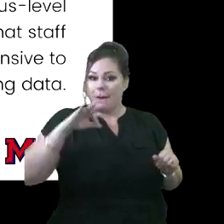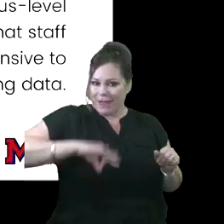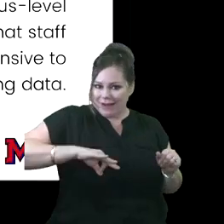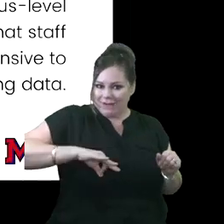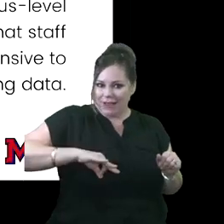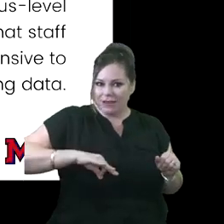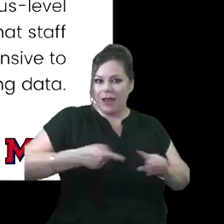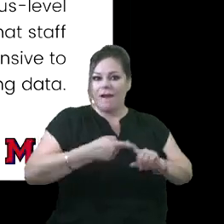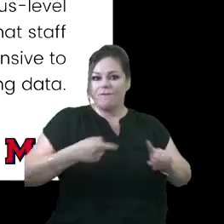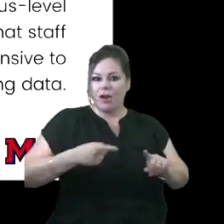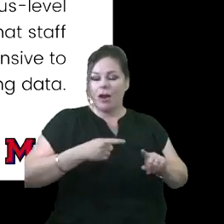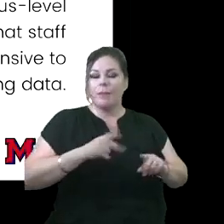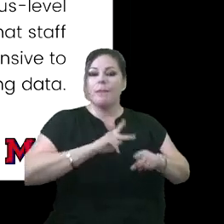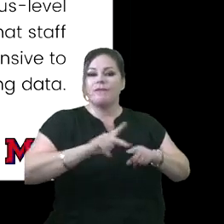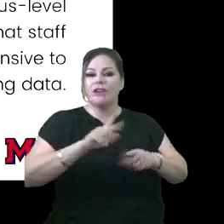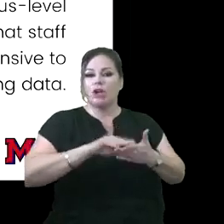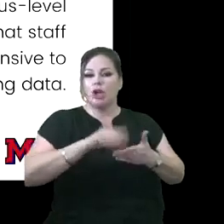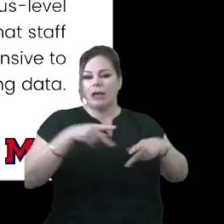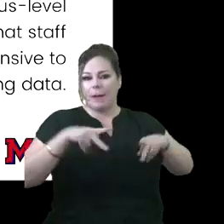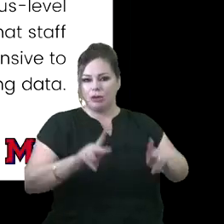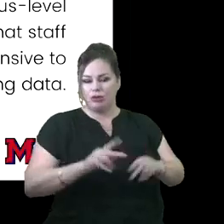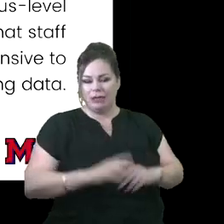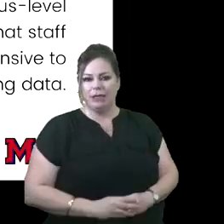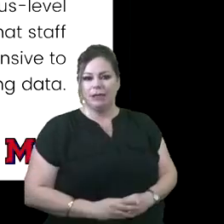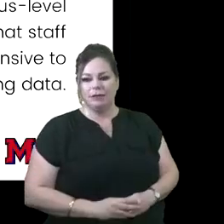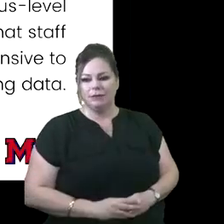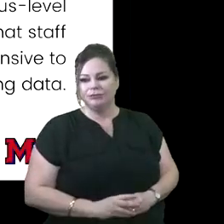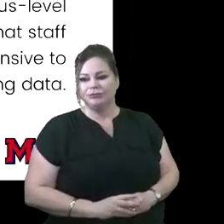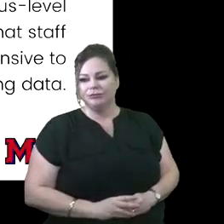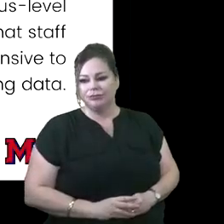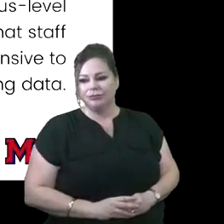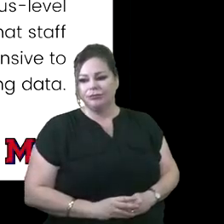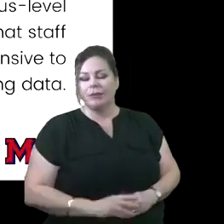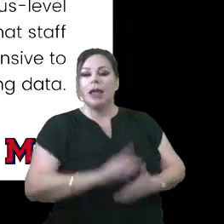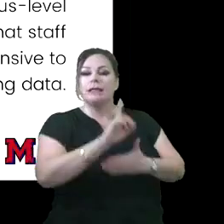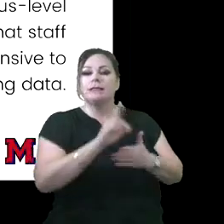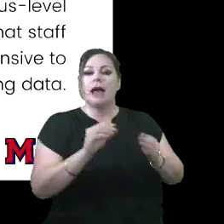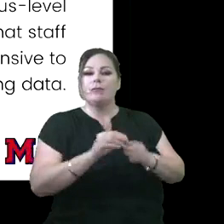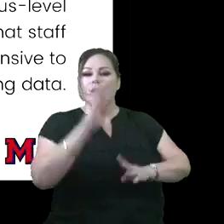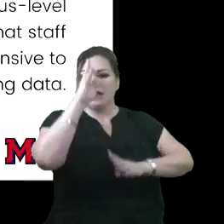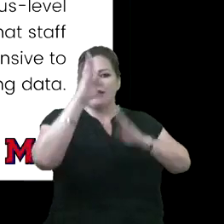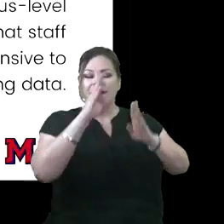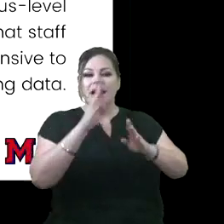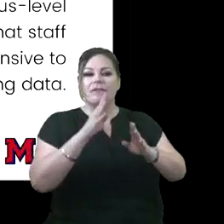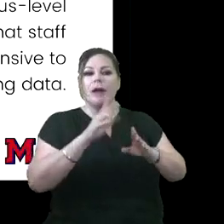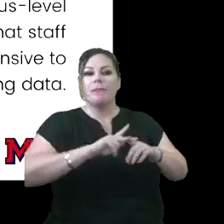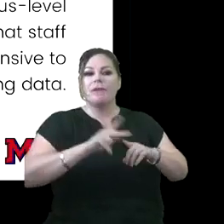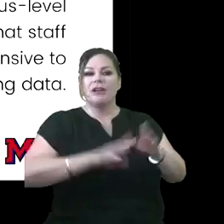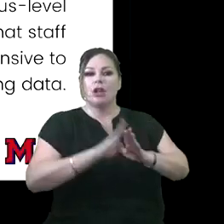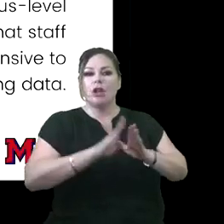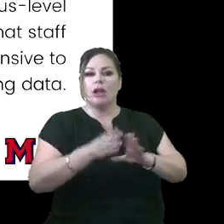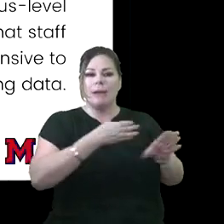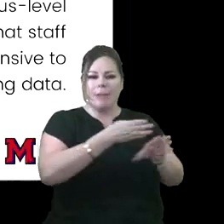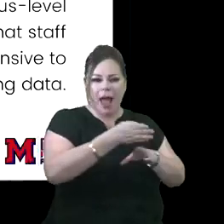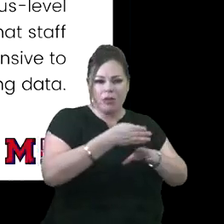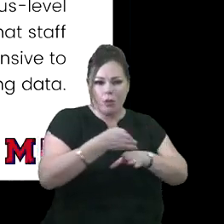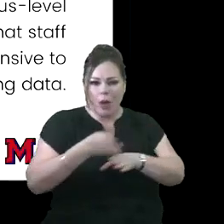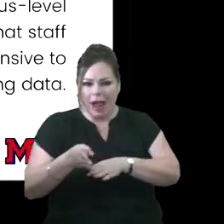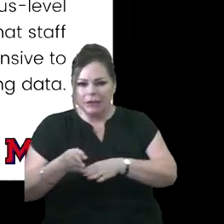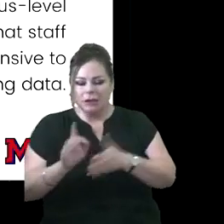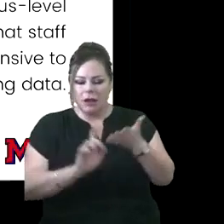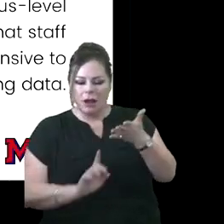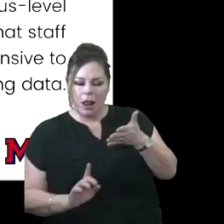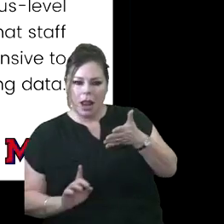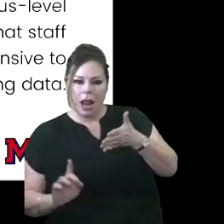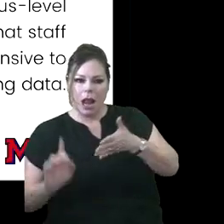from the professional learning opportunities and designing innovative professional learning pathways for our teachers so that we can continue to grow